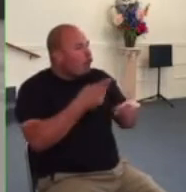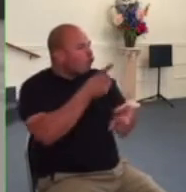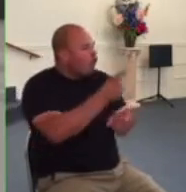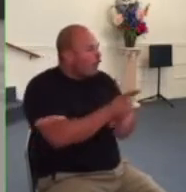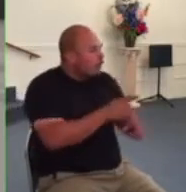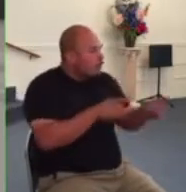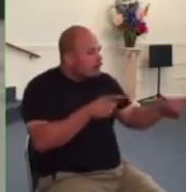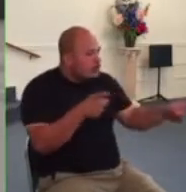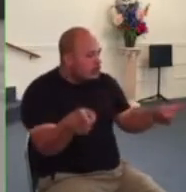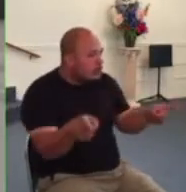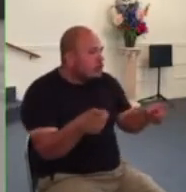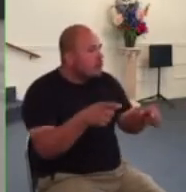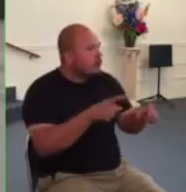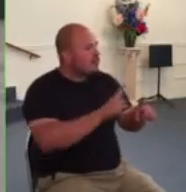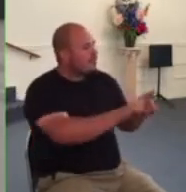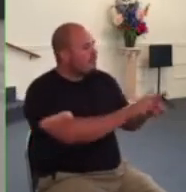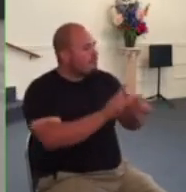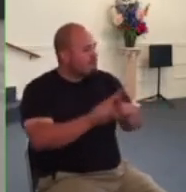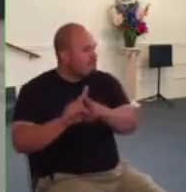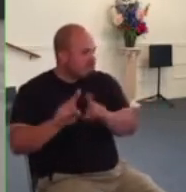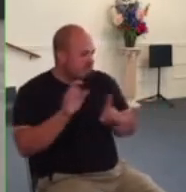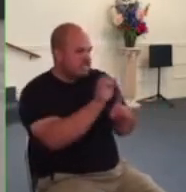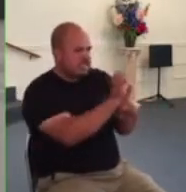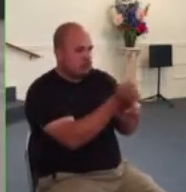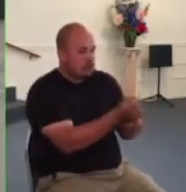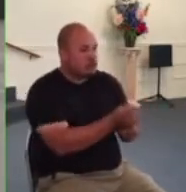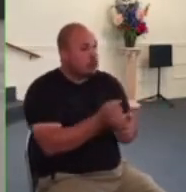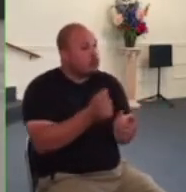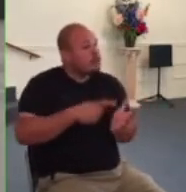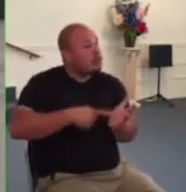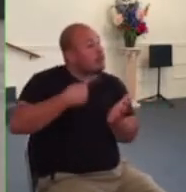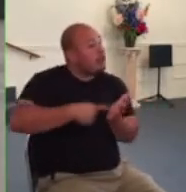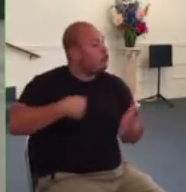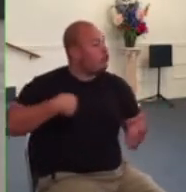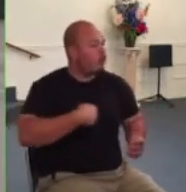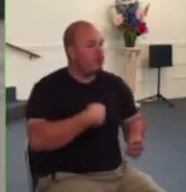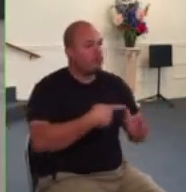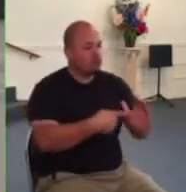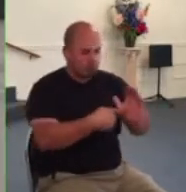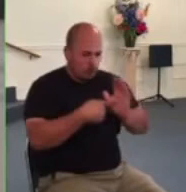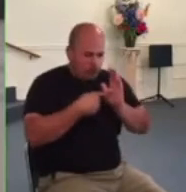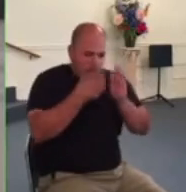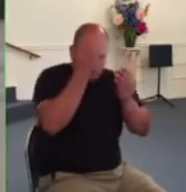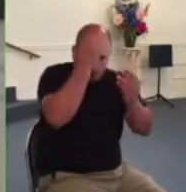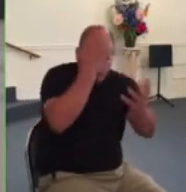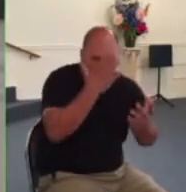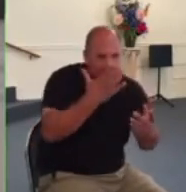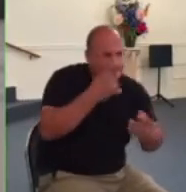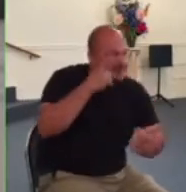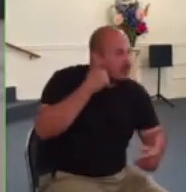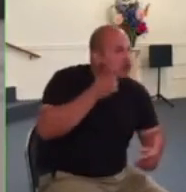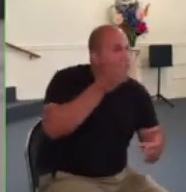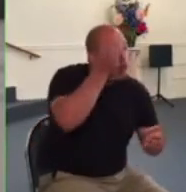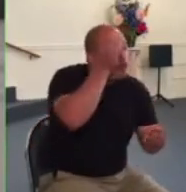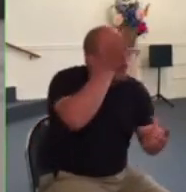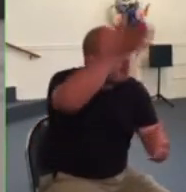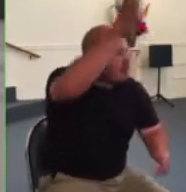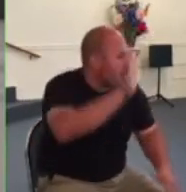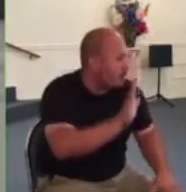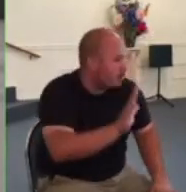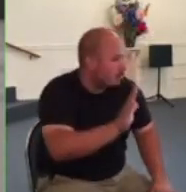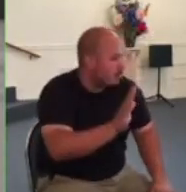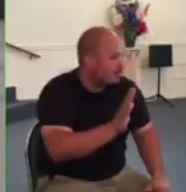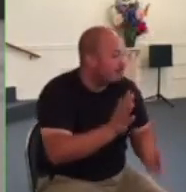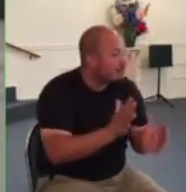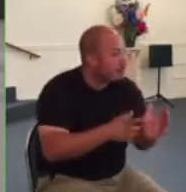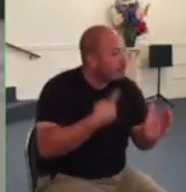but not in others sometimes we are to obey out of obedience to god sometimes we are to disobey out